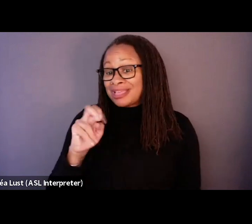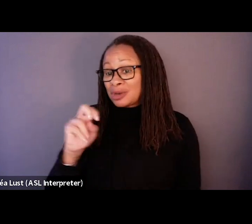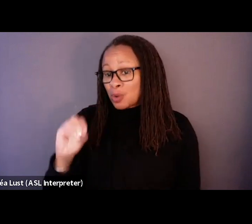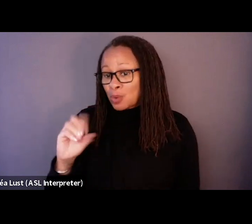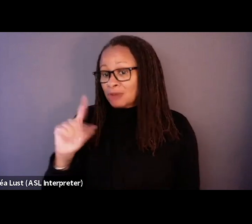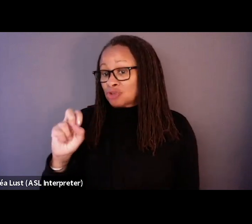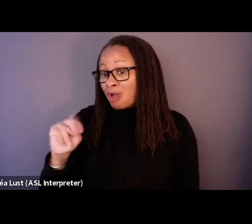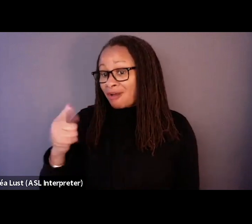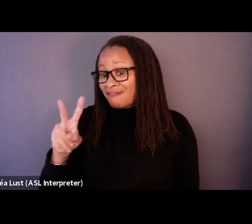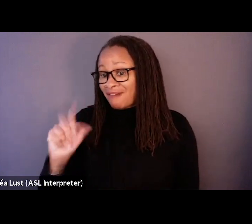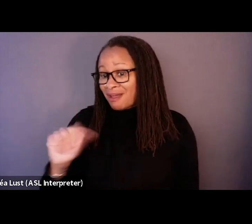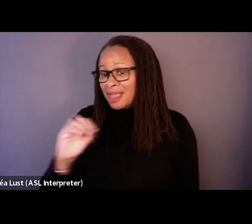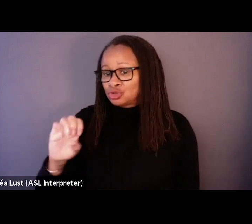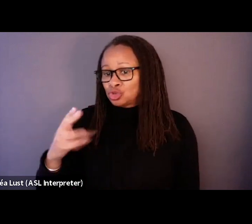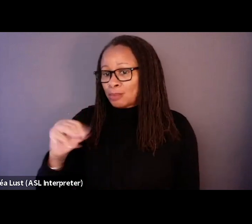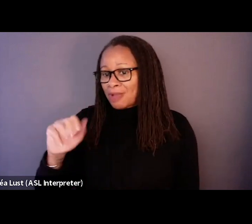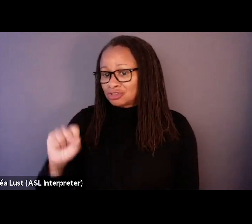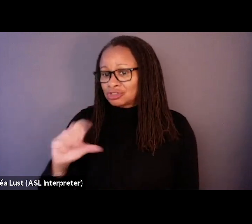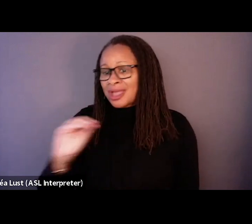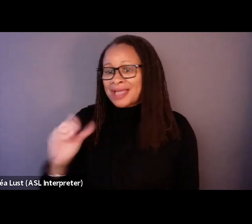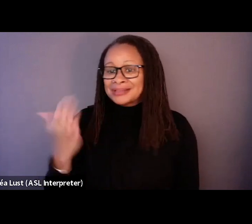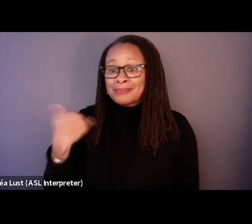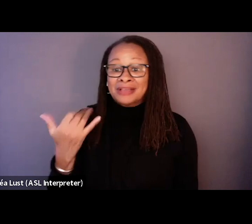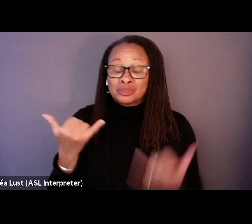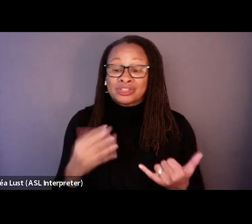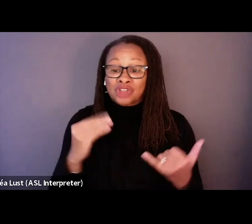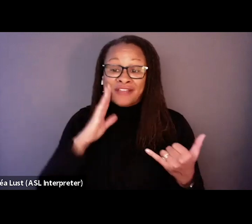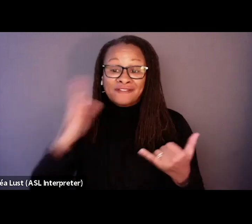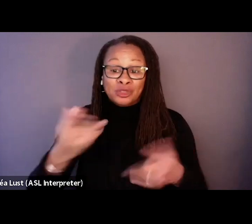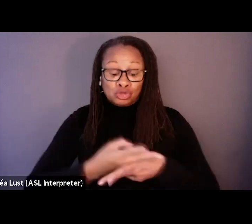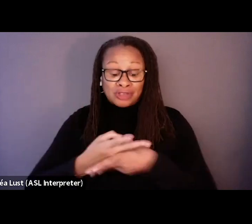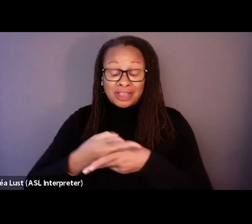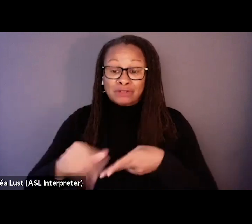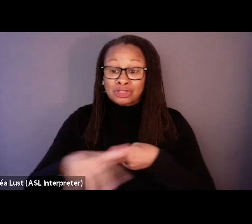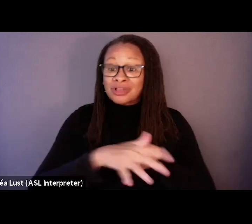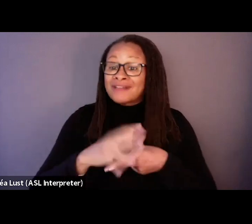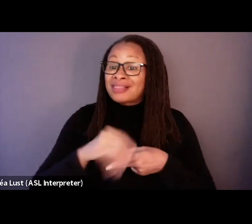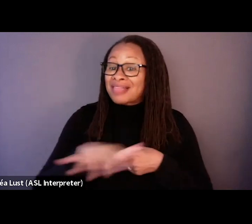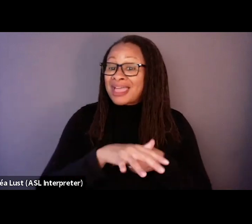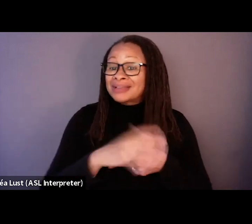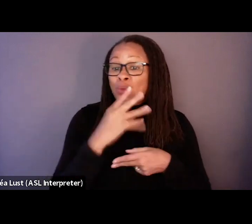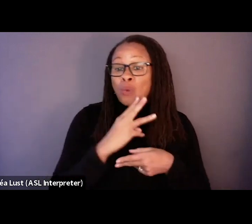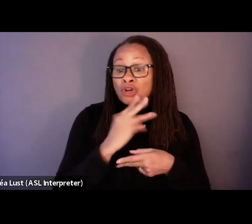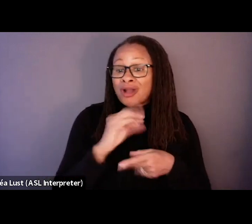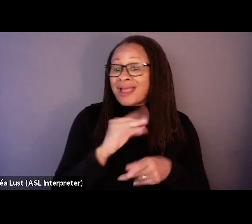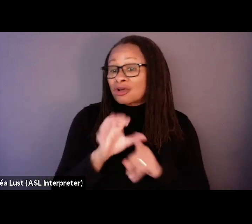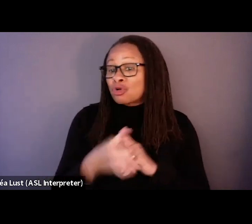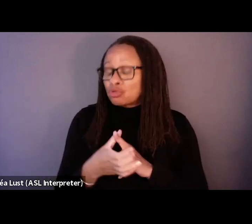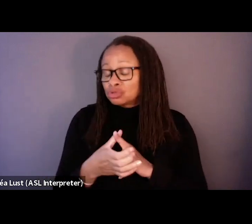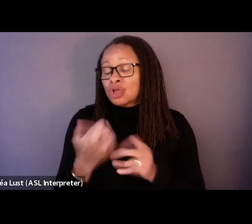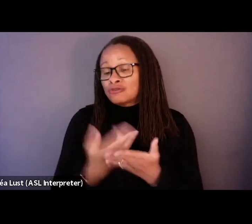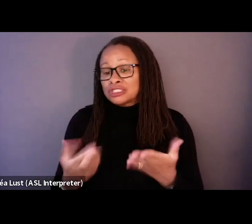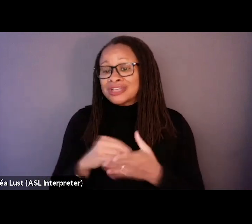Tongva, and Chumash as the past, present, and future caretakers of the land, water, and cultural resources